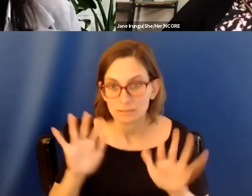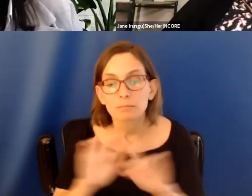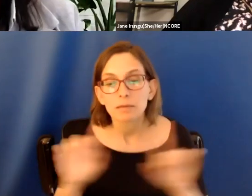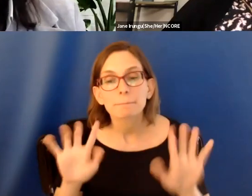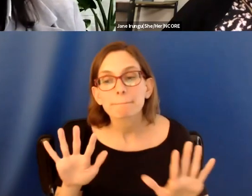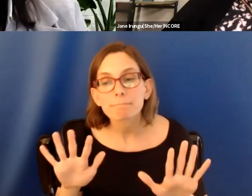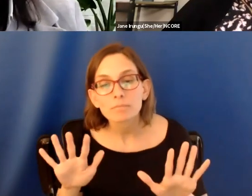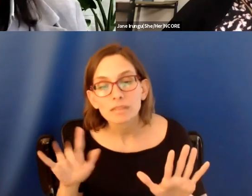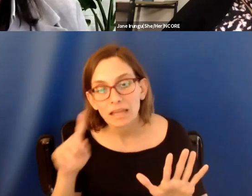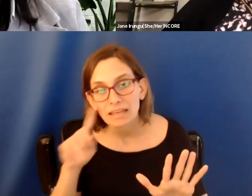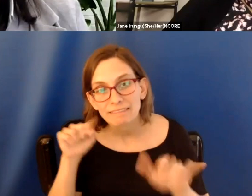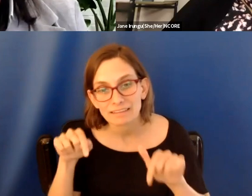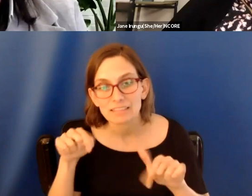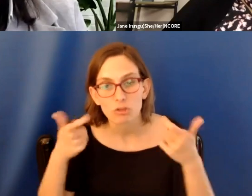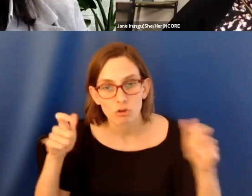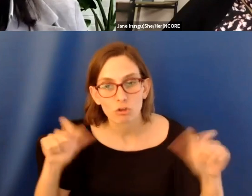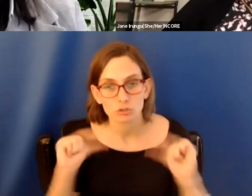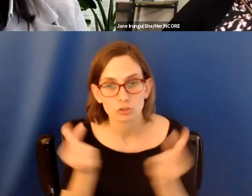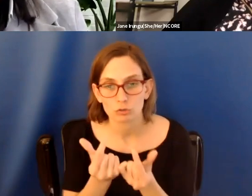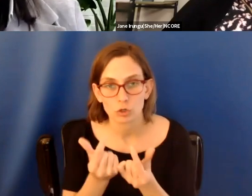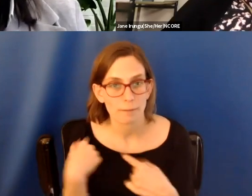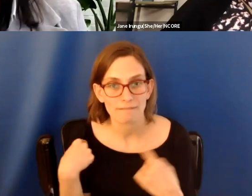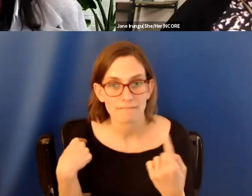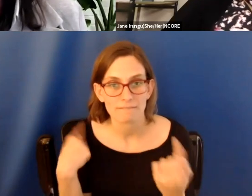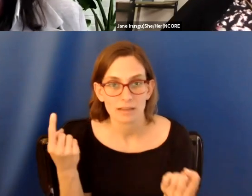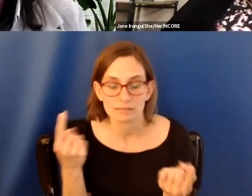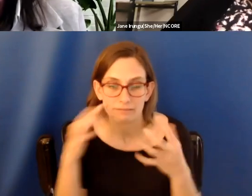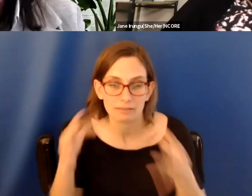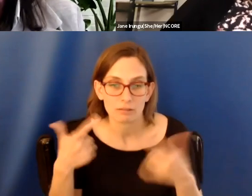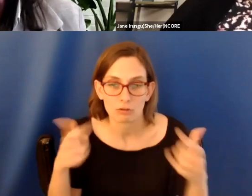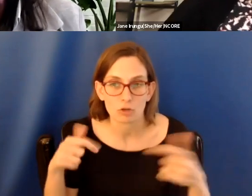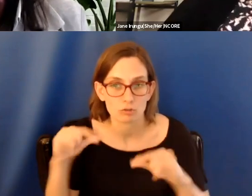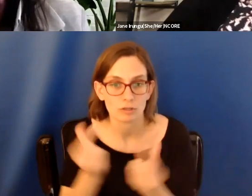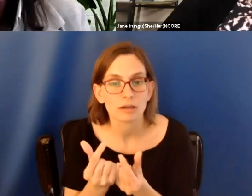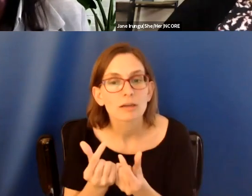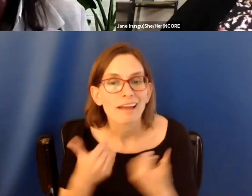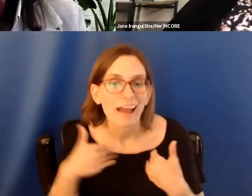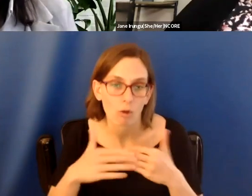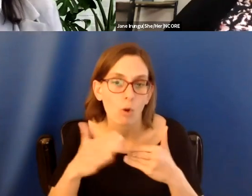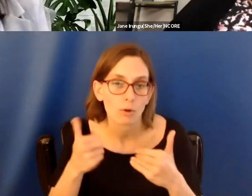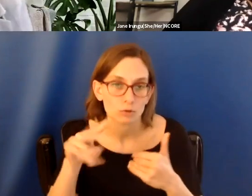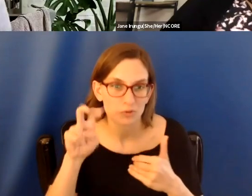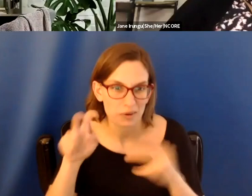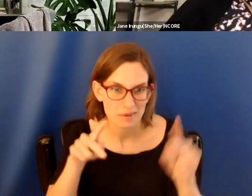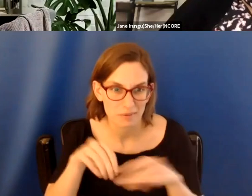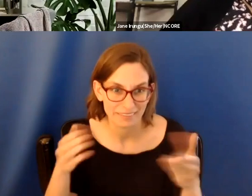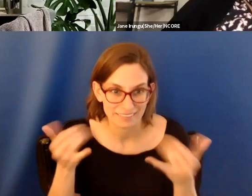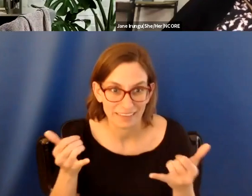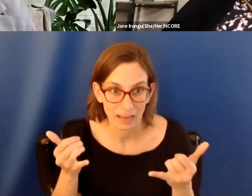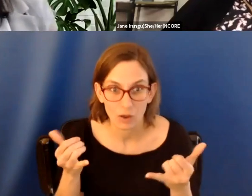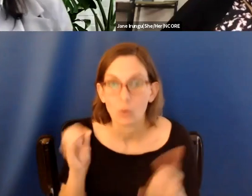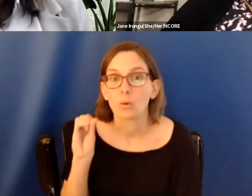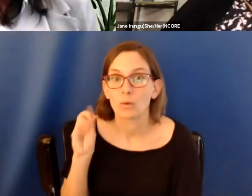I think this is probably the largest group that I've, it is absolutely the largest group. Yeah. You had almost 200 people in here today. Okay.